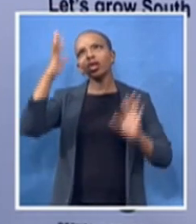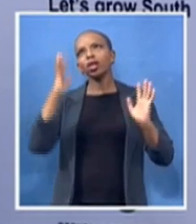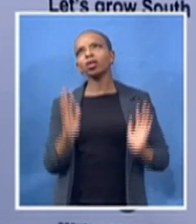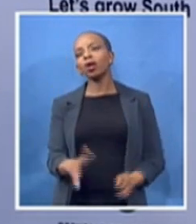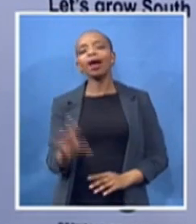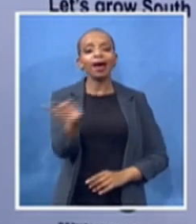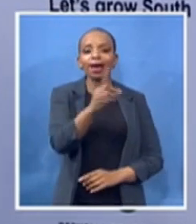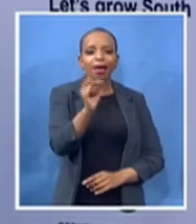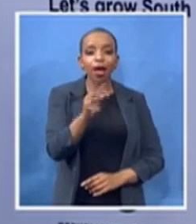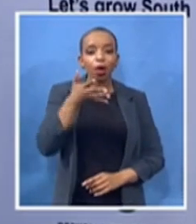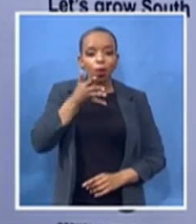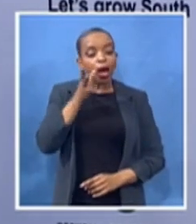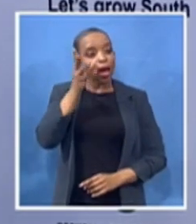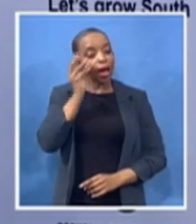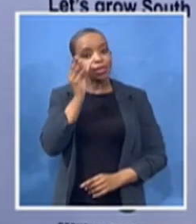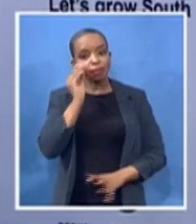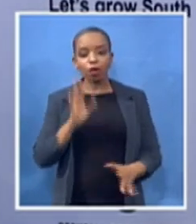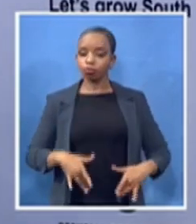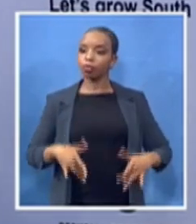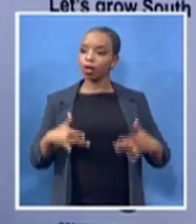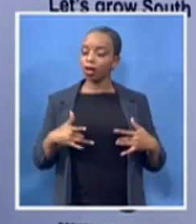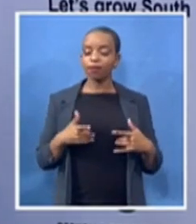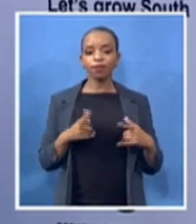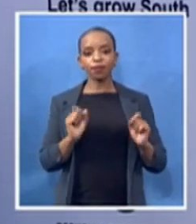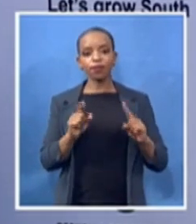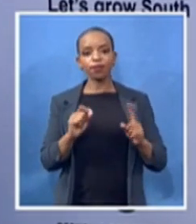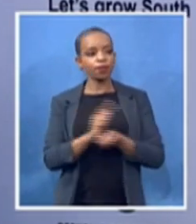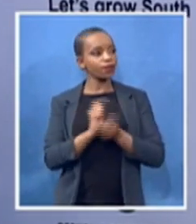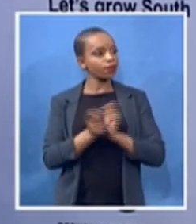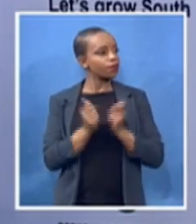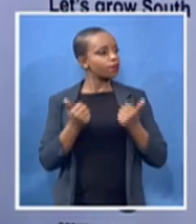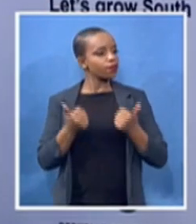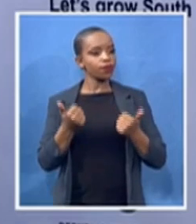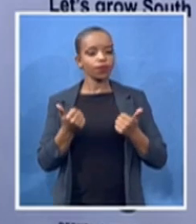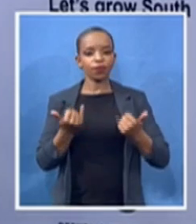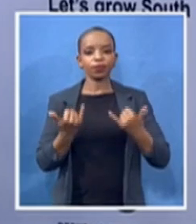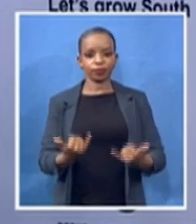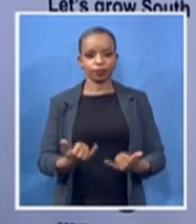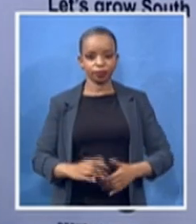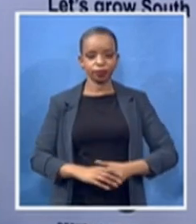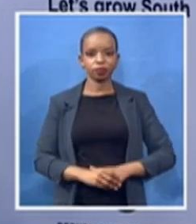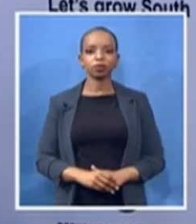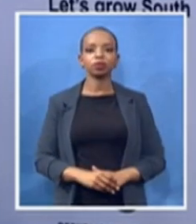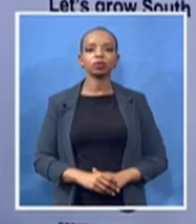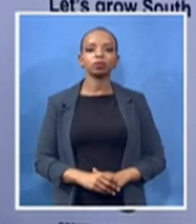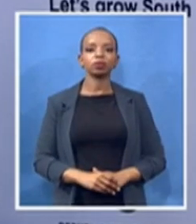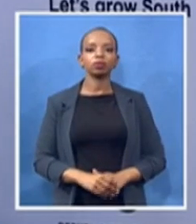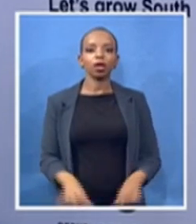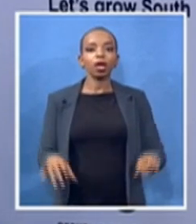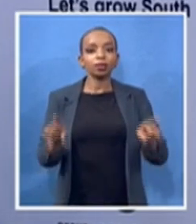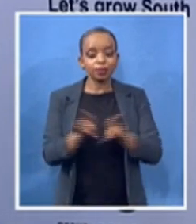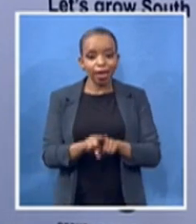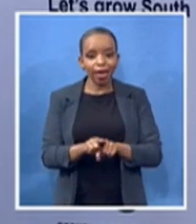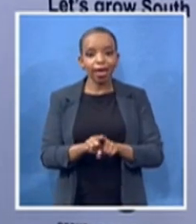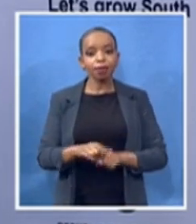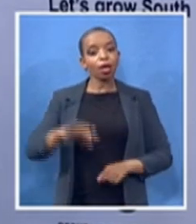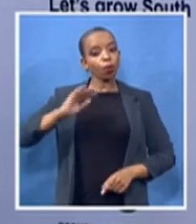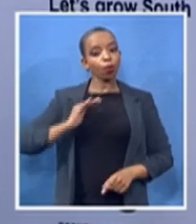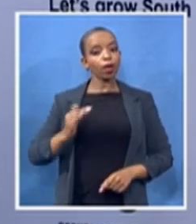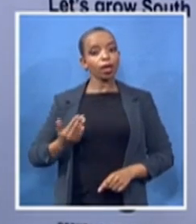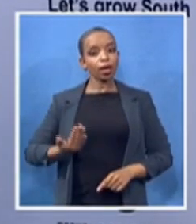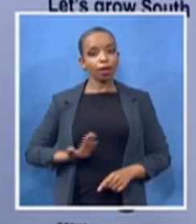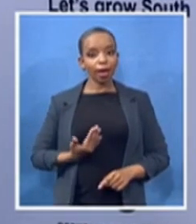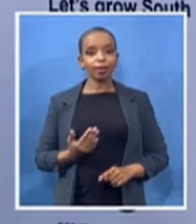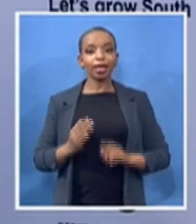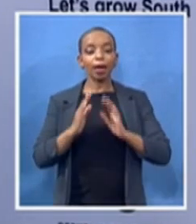and we need to hold to hit the call as women missionaries we are called and we need to hit that call